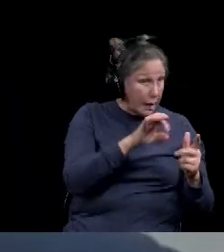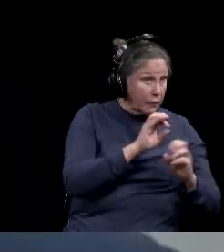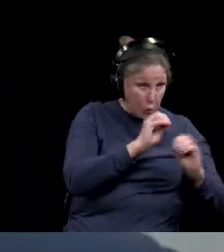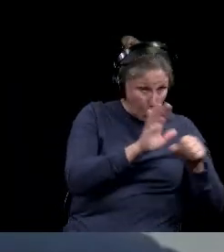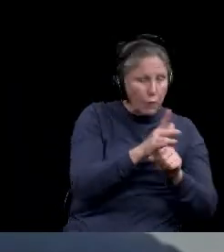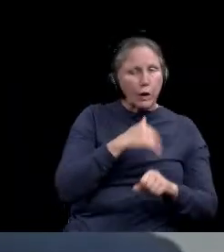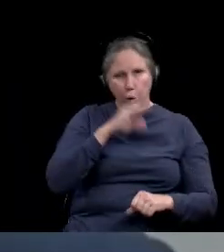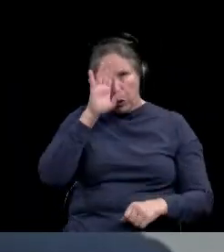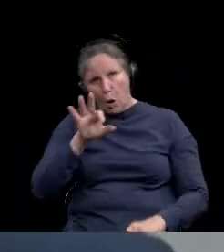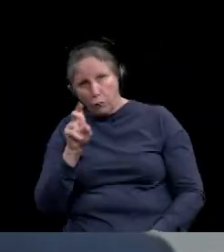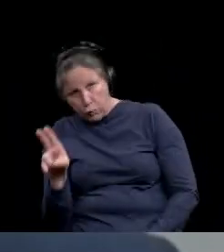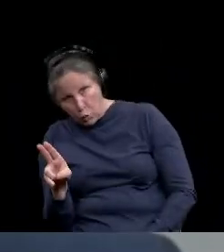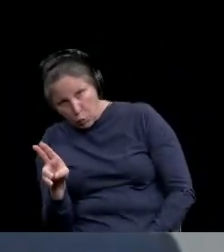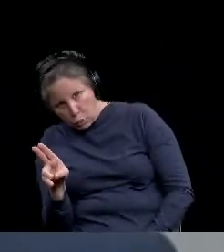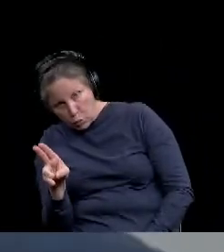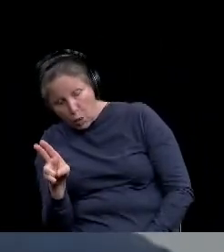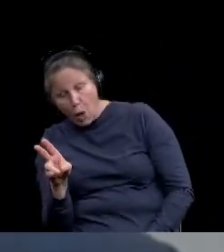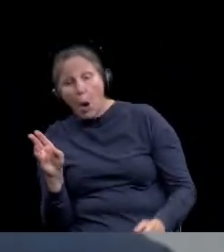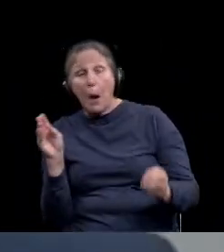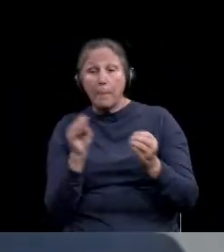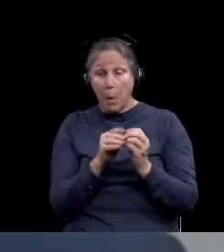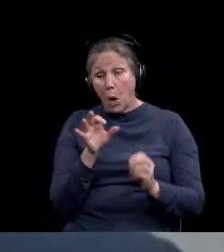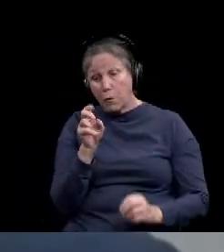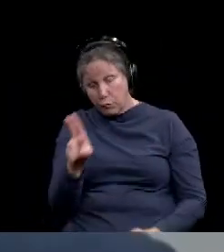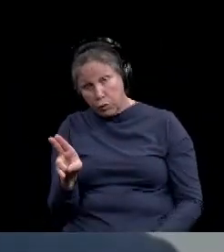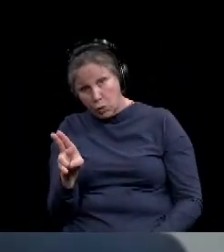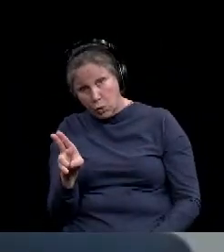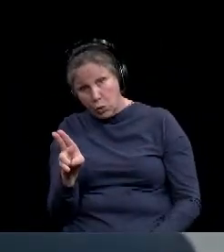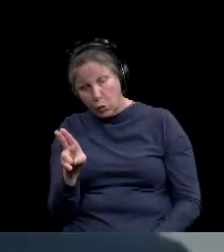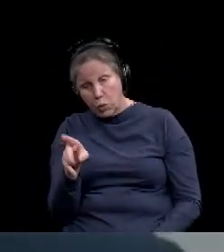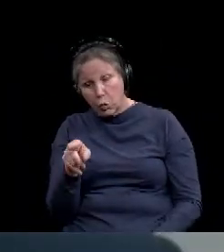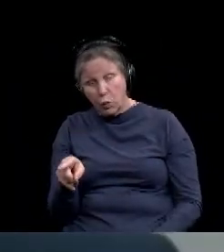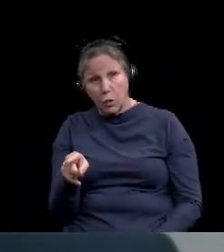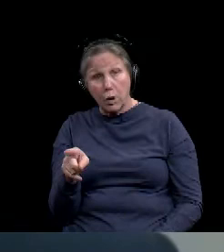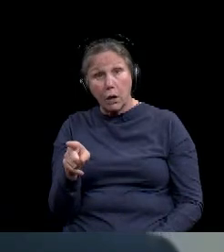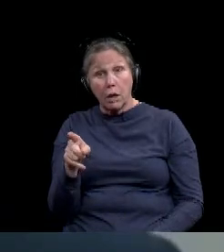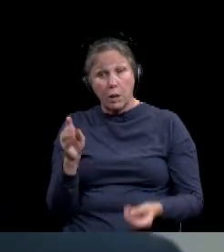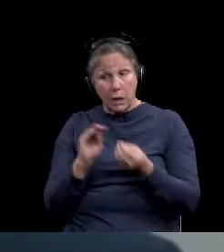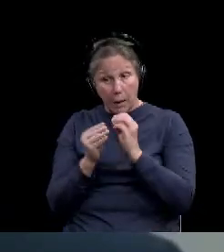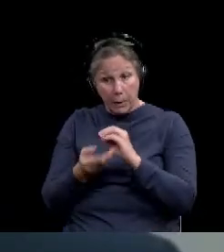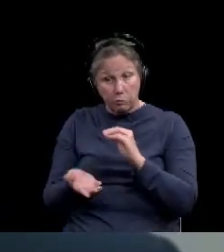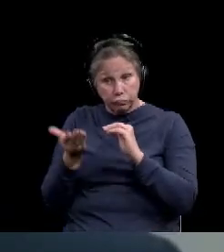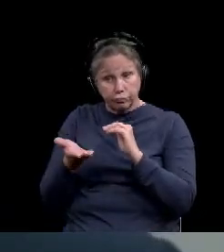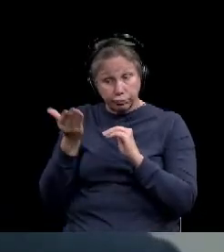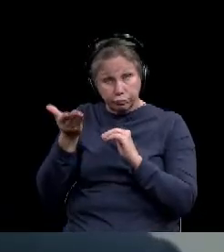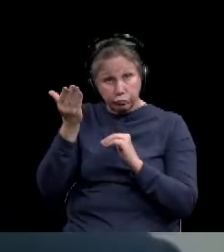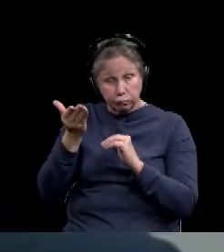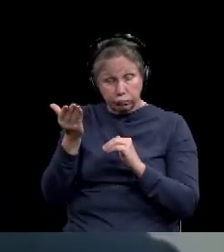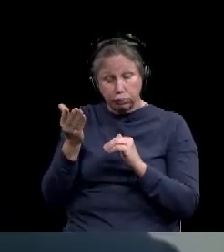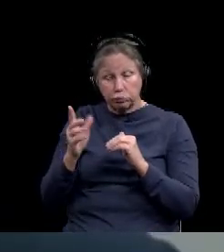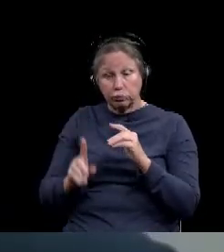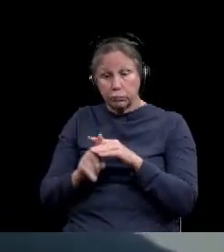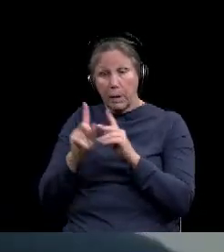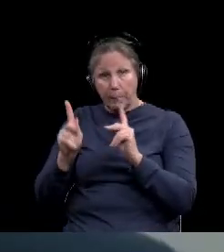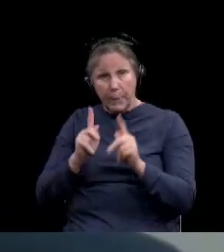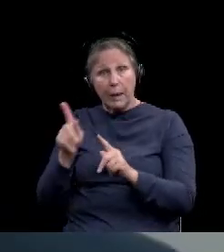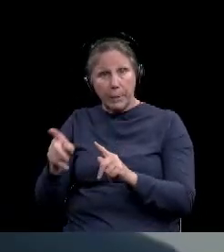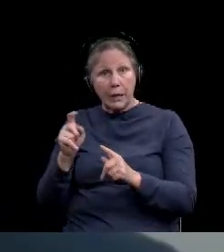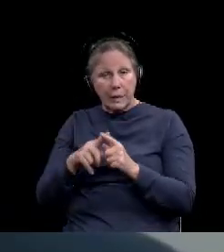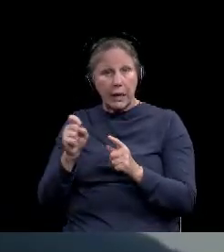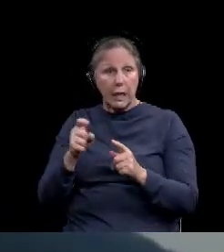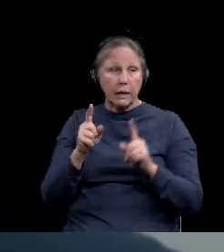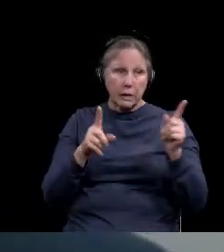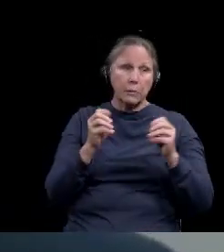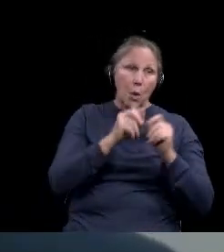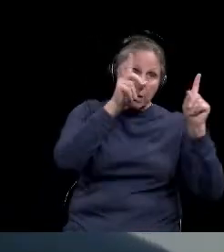symptoms. And so obviously the more flu to answer the question, the more flu we have, um, crop up and the more people are going to need a coronavirus